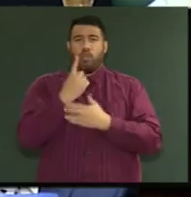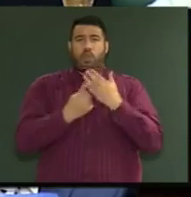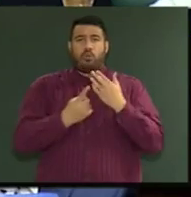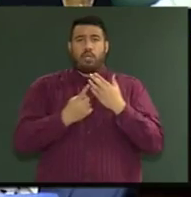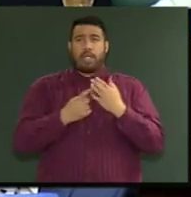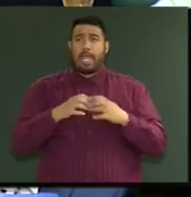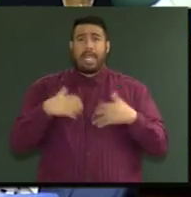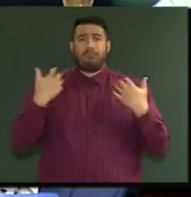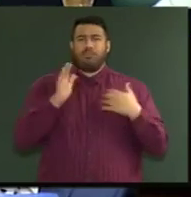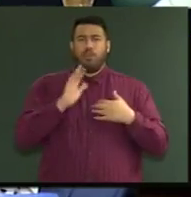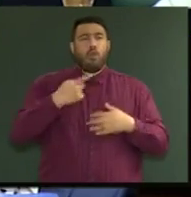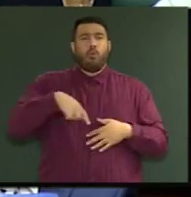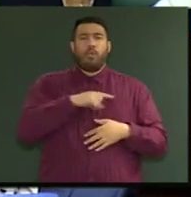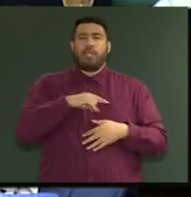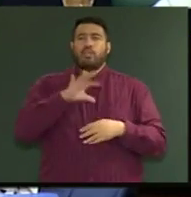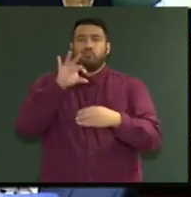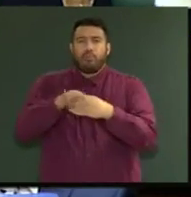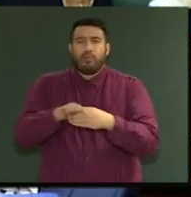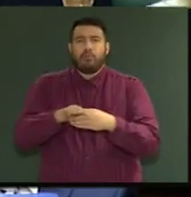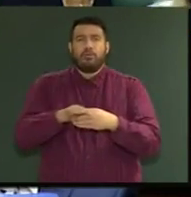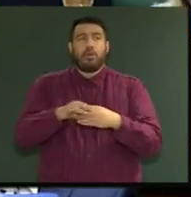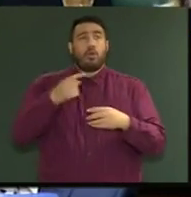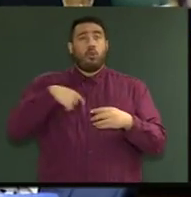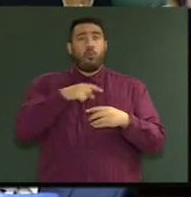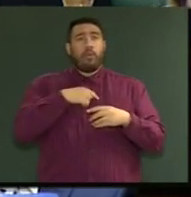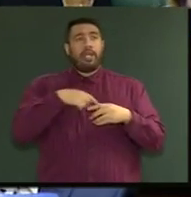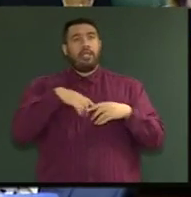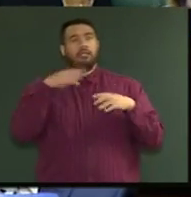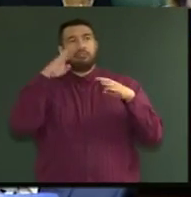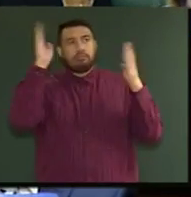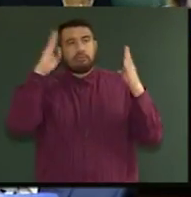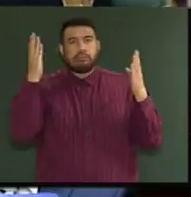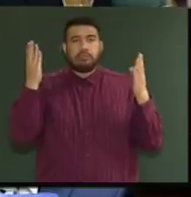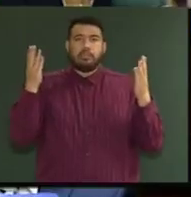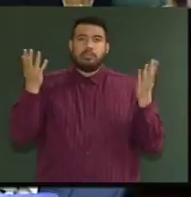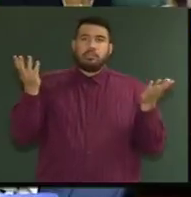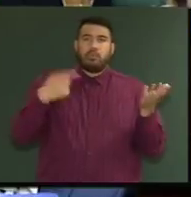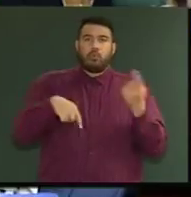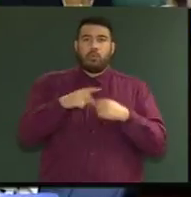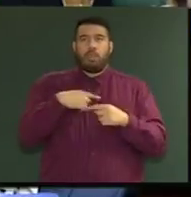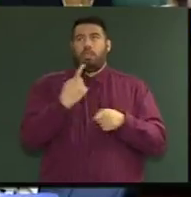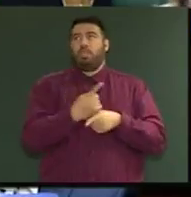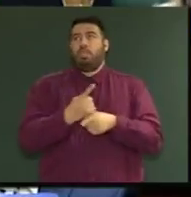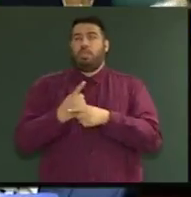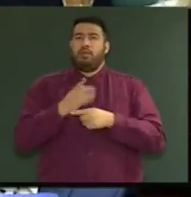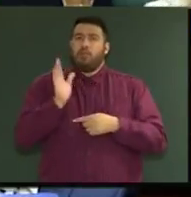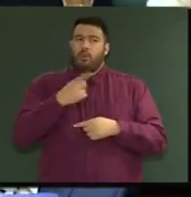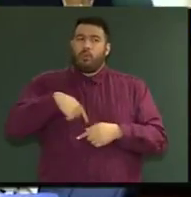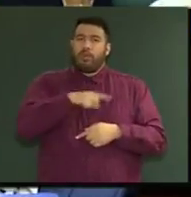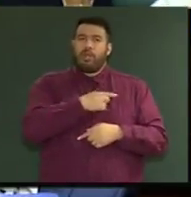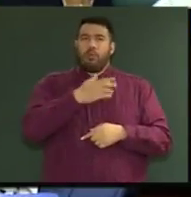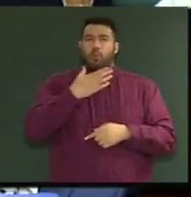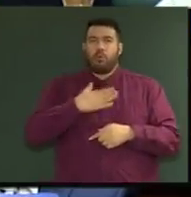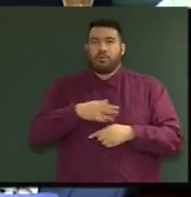not go wild, not lose the head, not do the spin, but actually we want to